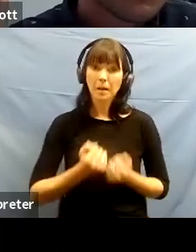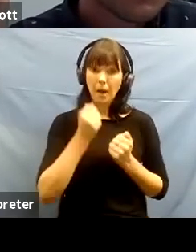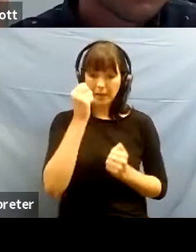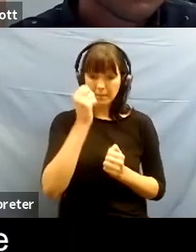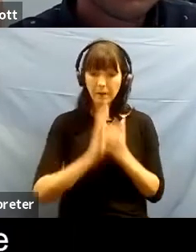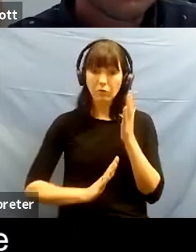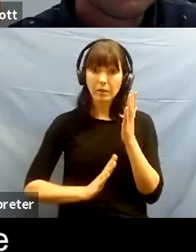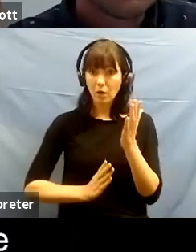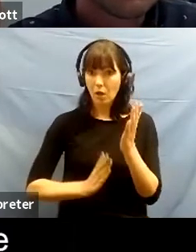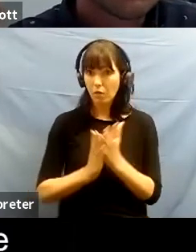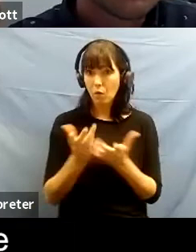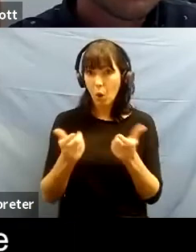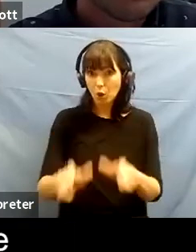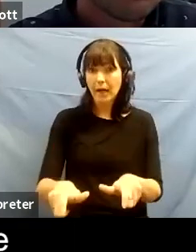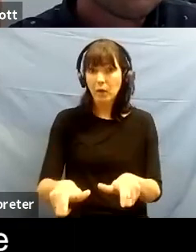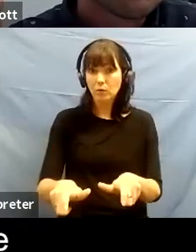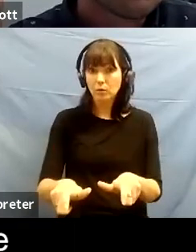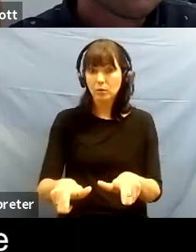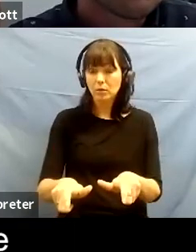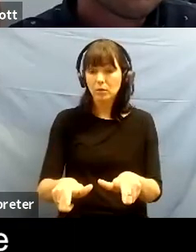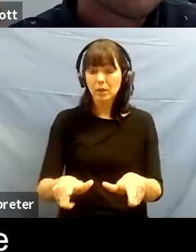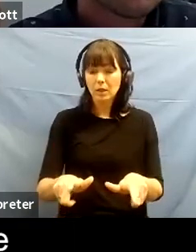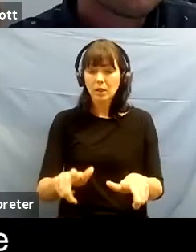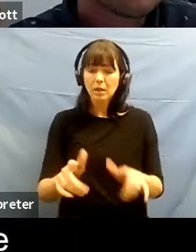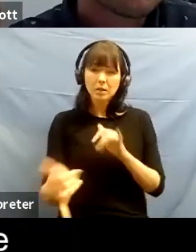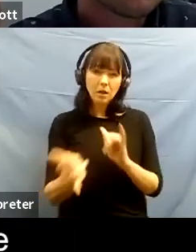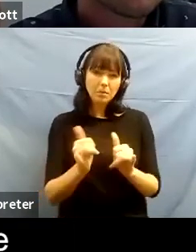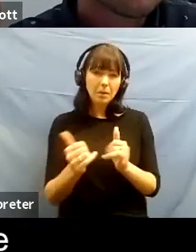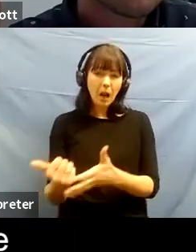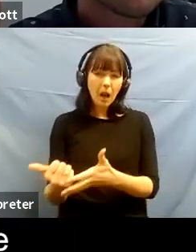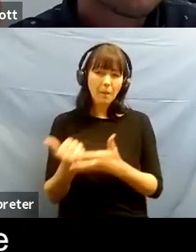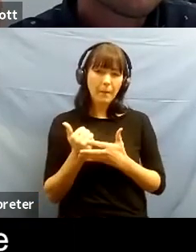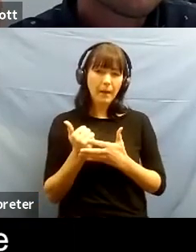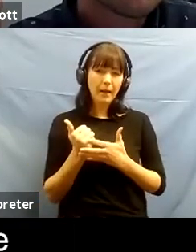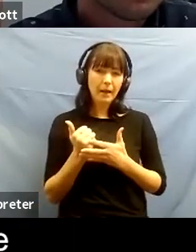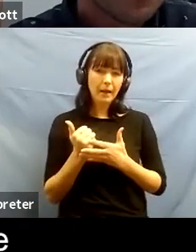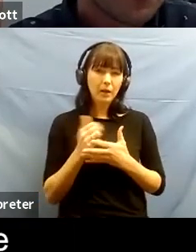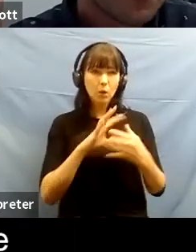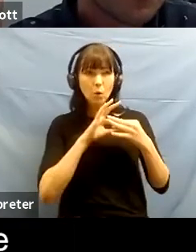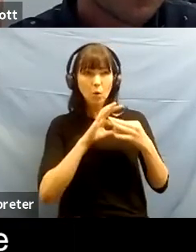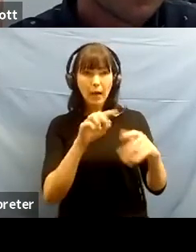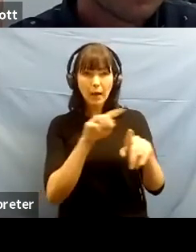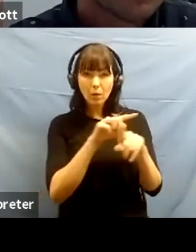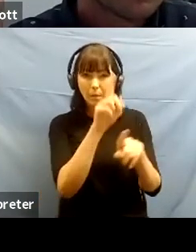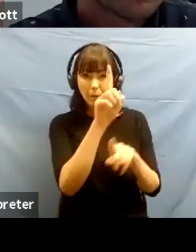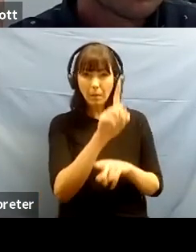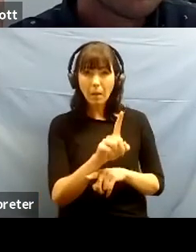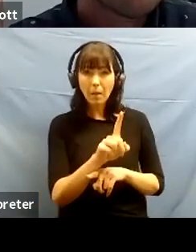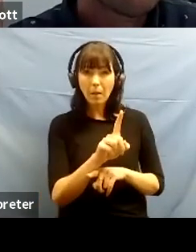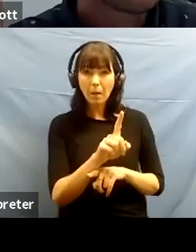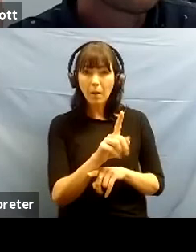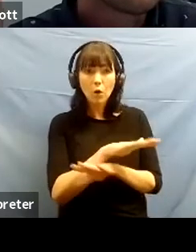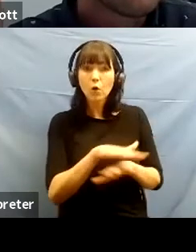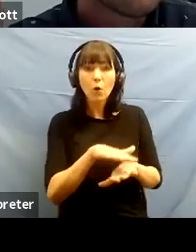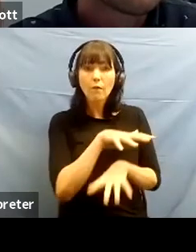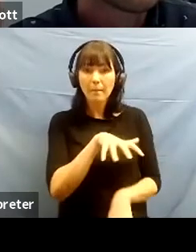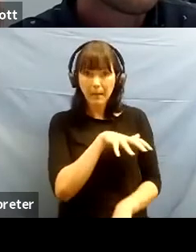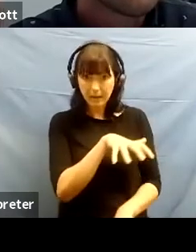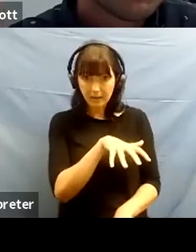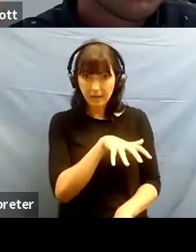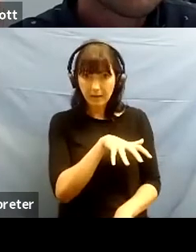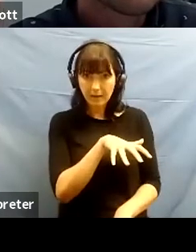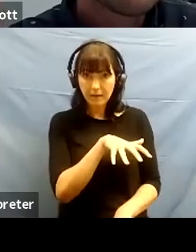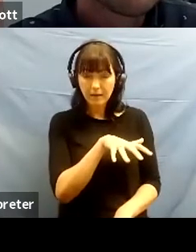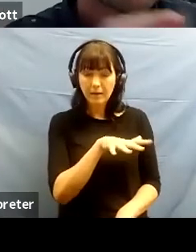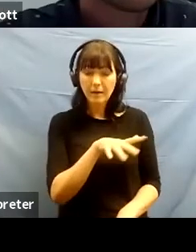with it was it in at certain points it helped me connect with people outside of my family group and it helped